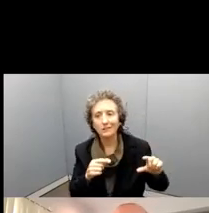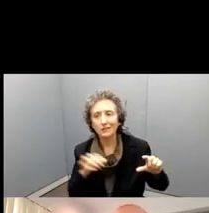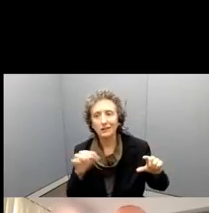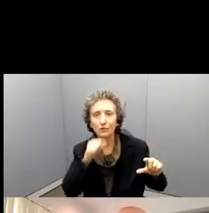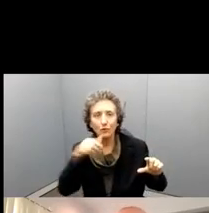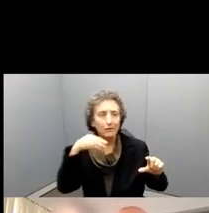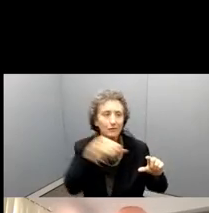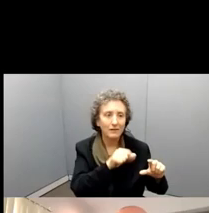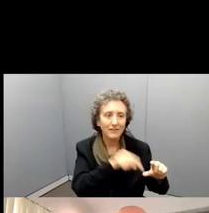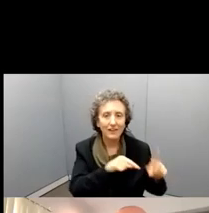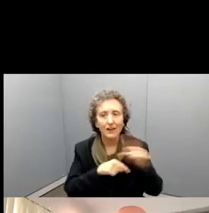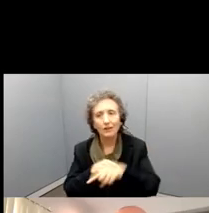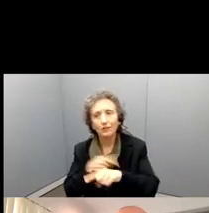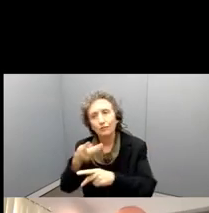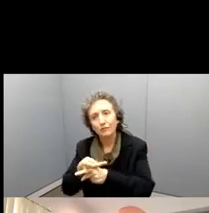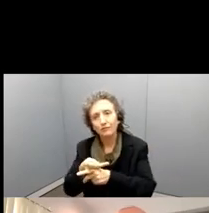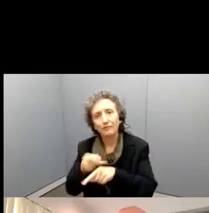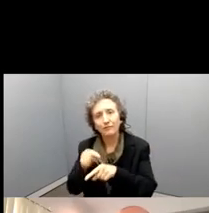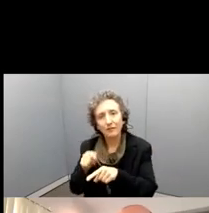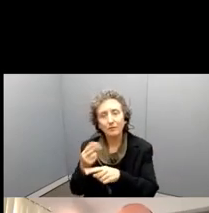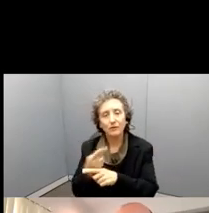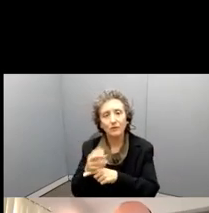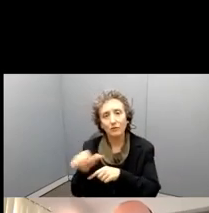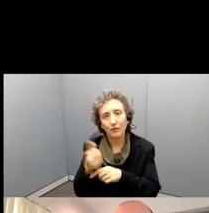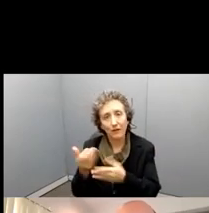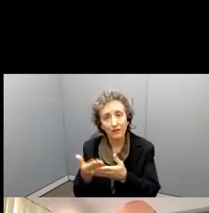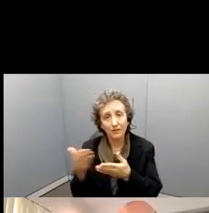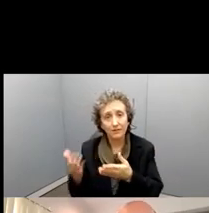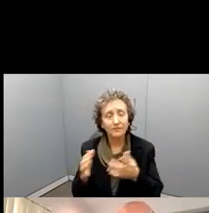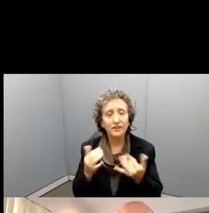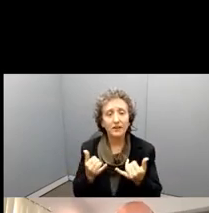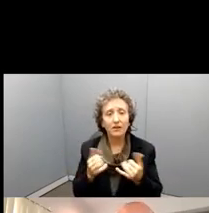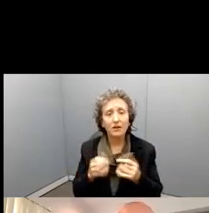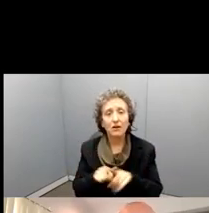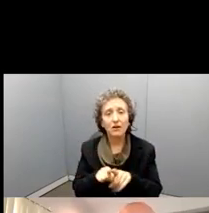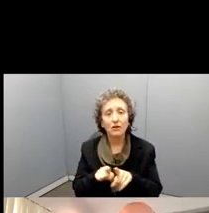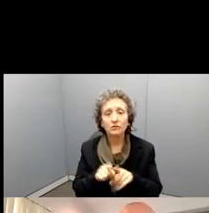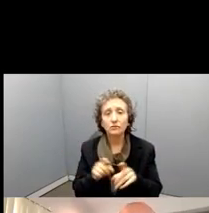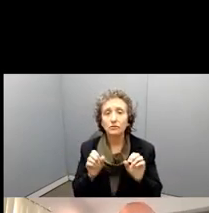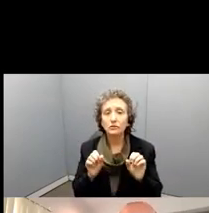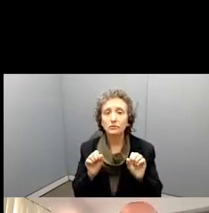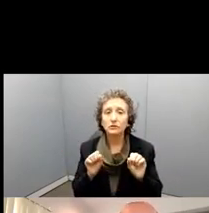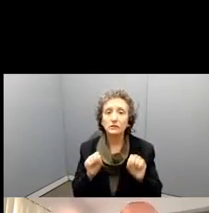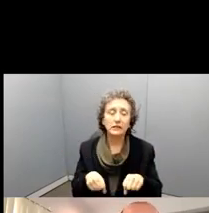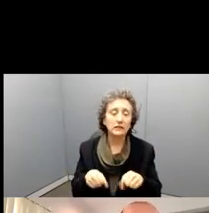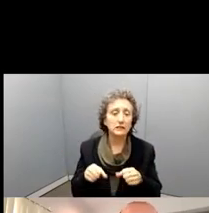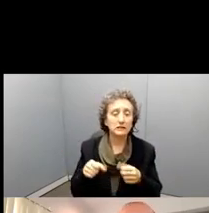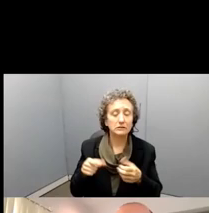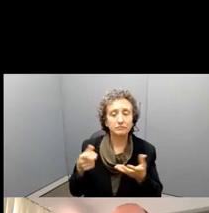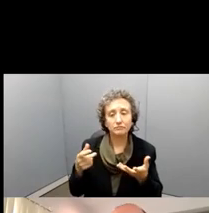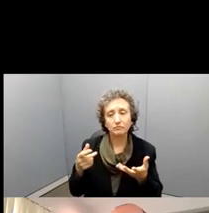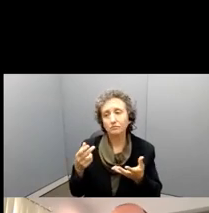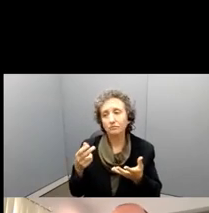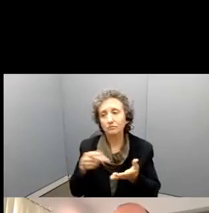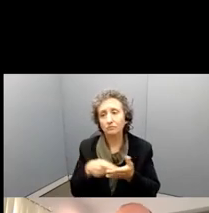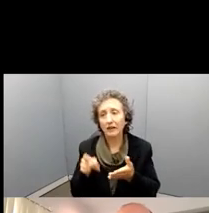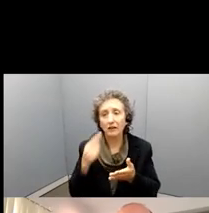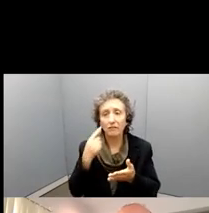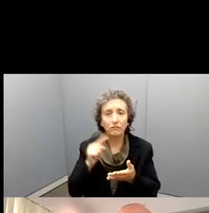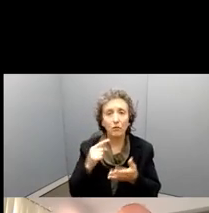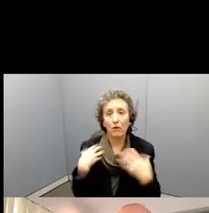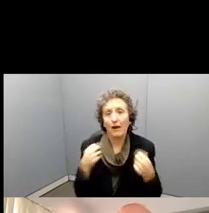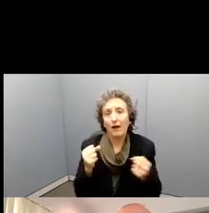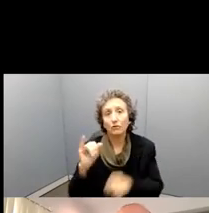from, they could also be, um, things like, you know, health insurance fees, or things of that nature.